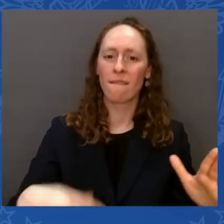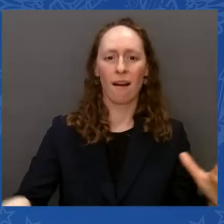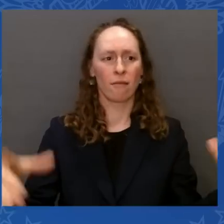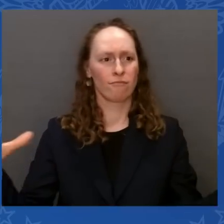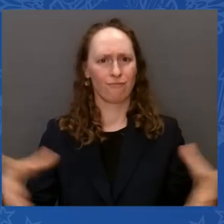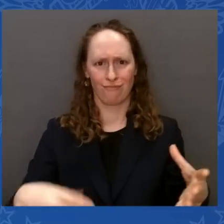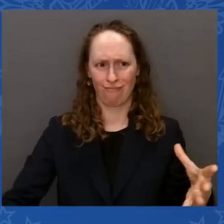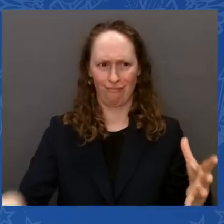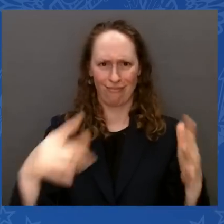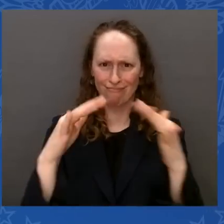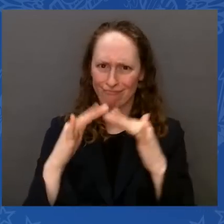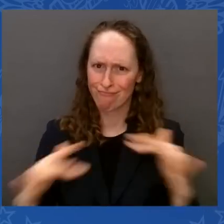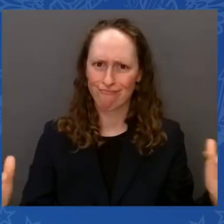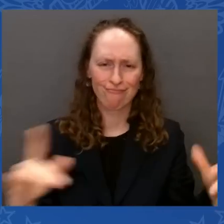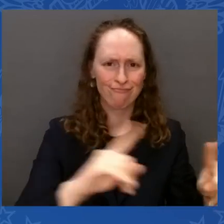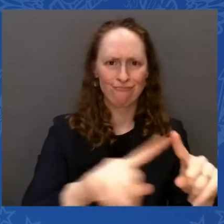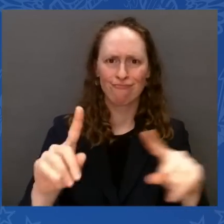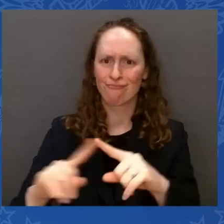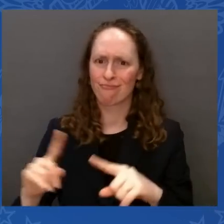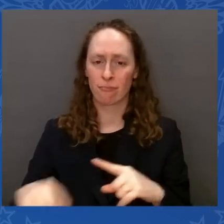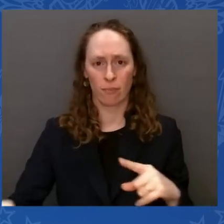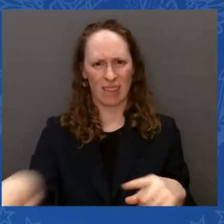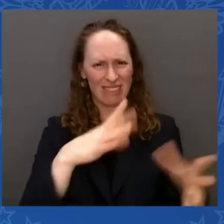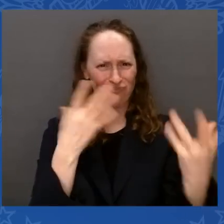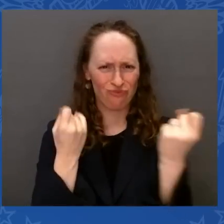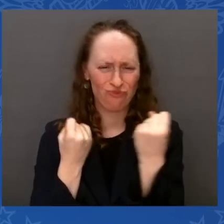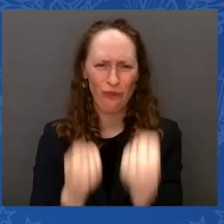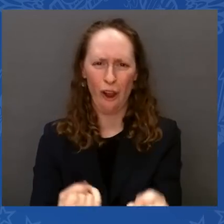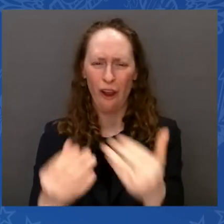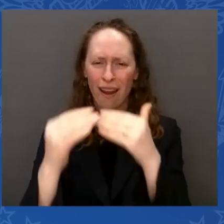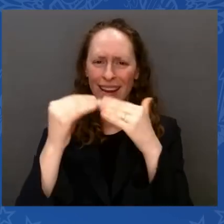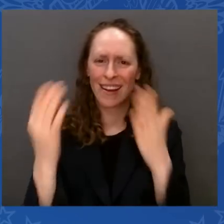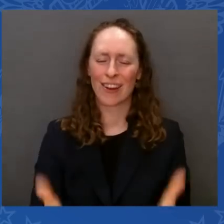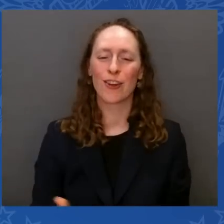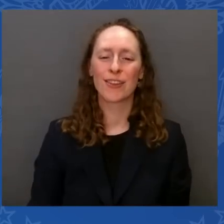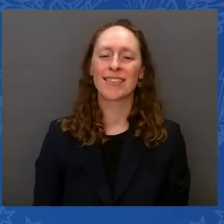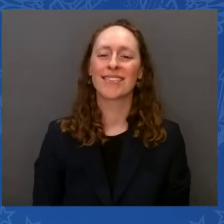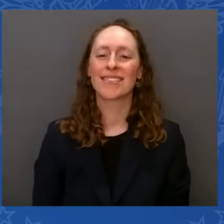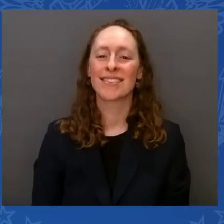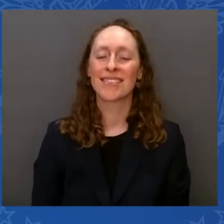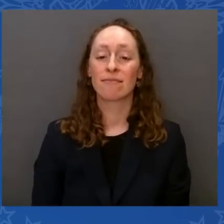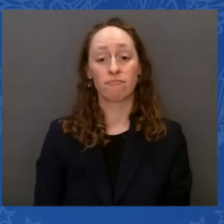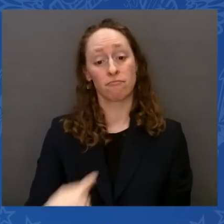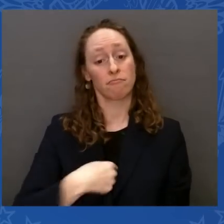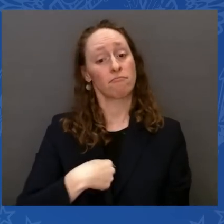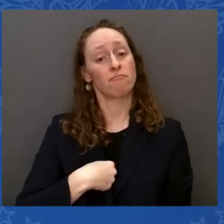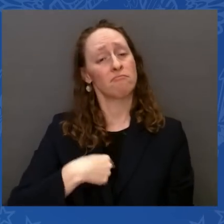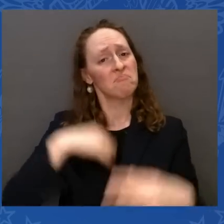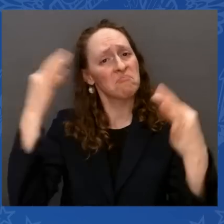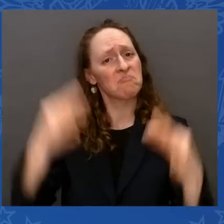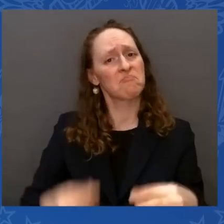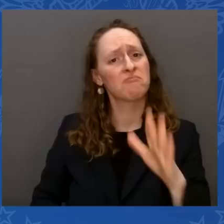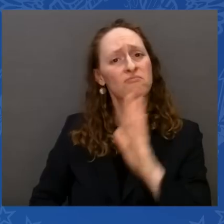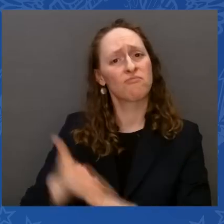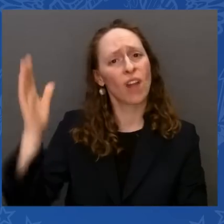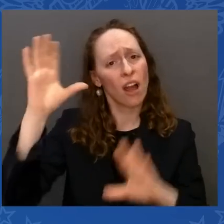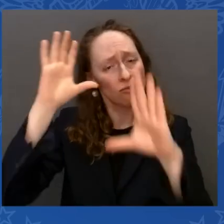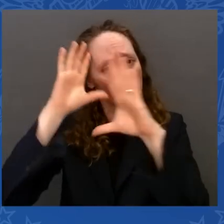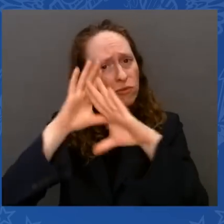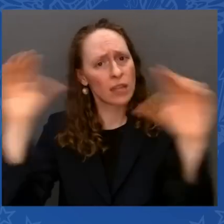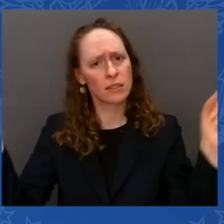and diverse. I ran for president, literally, not figuratively, to build the economy from the middle out and the bottom up. Not a joke.